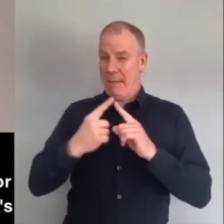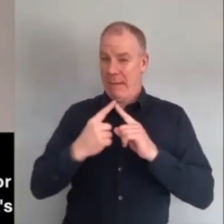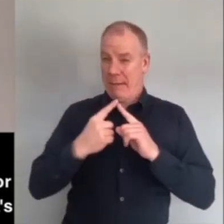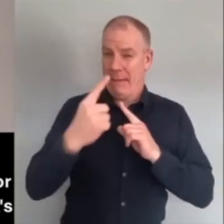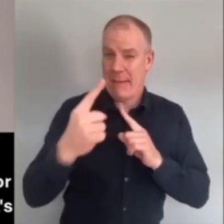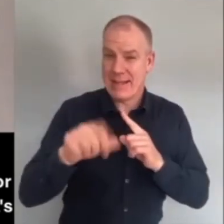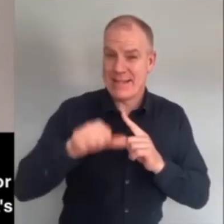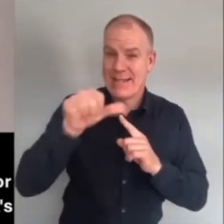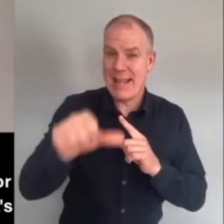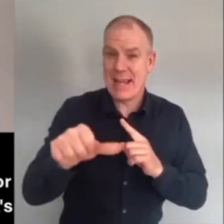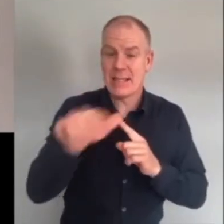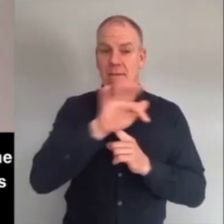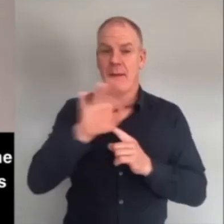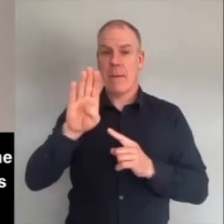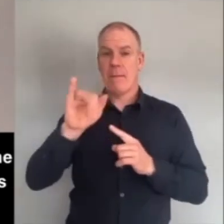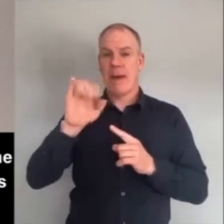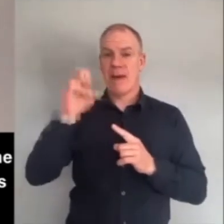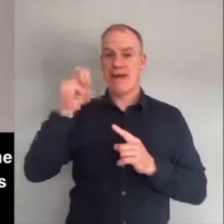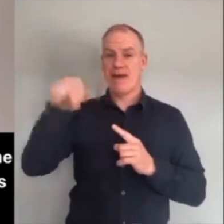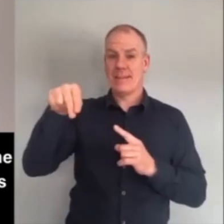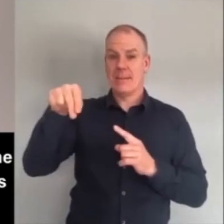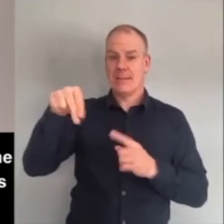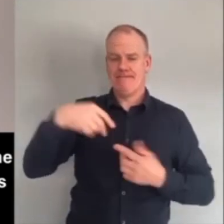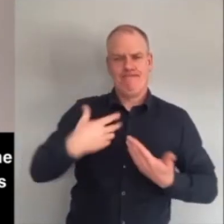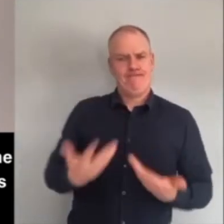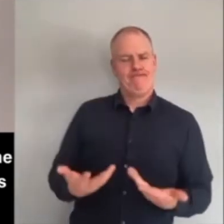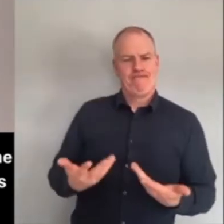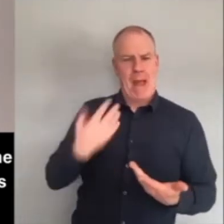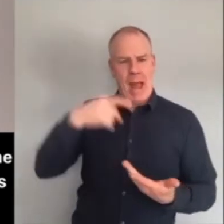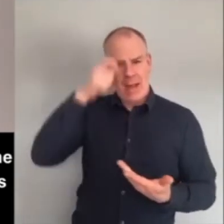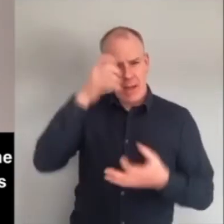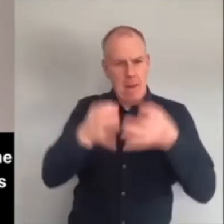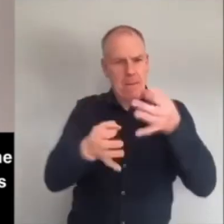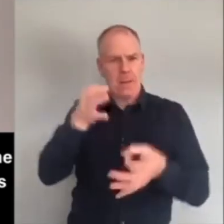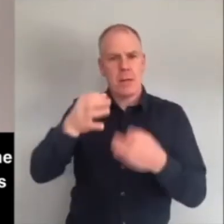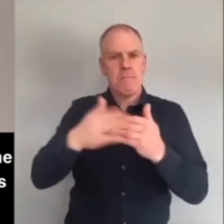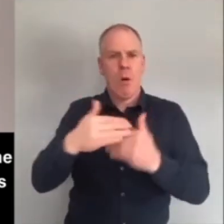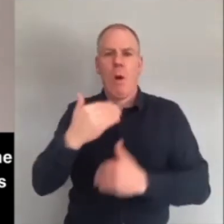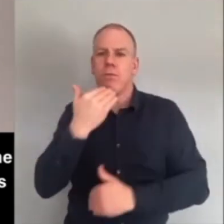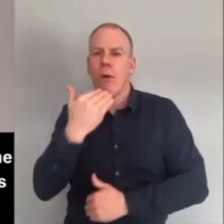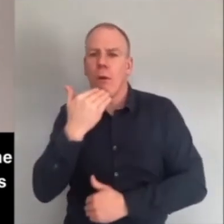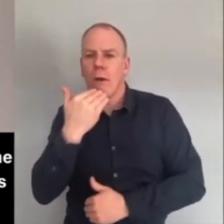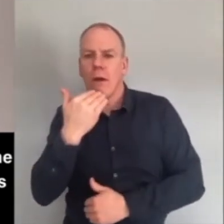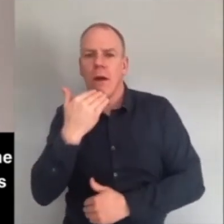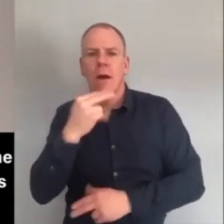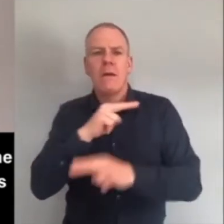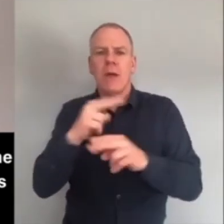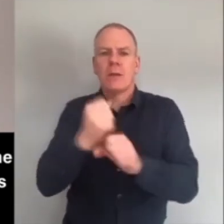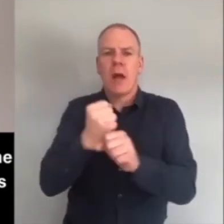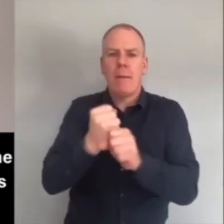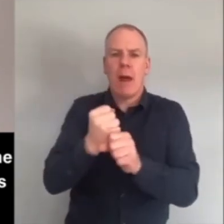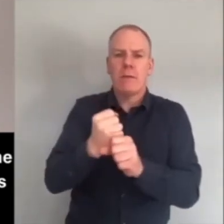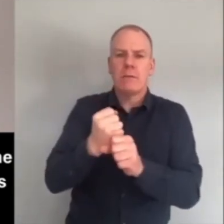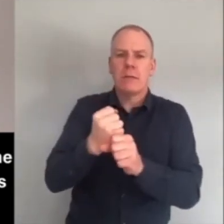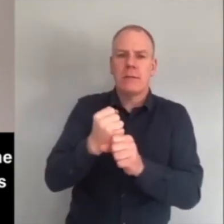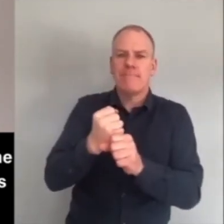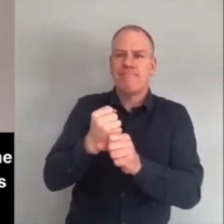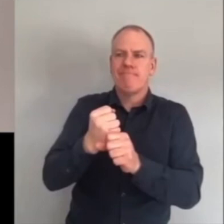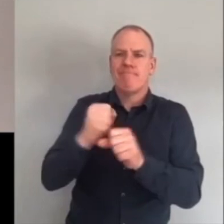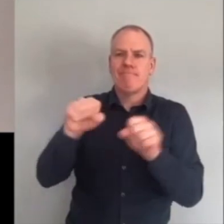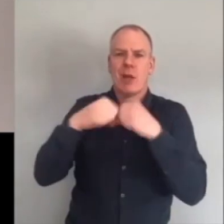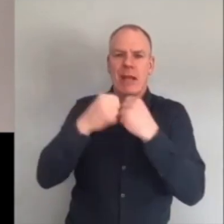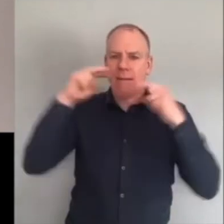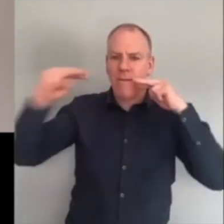Biden era, let's say. I think politics is going to become more boring, less about identity, less polarizing.